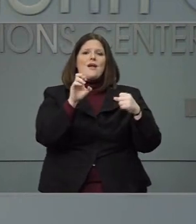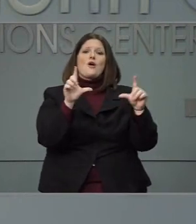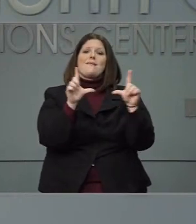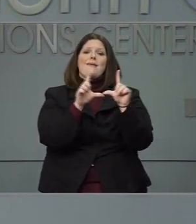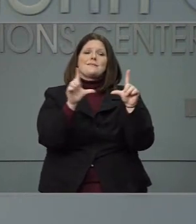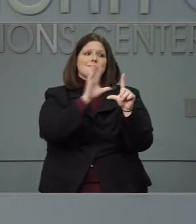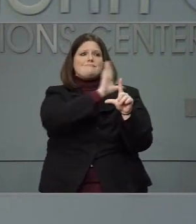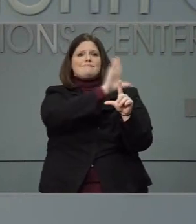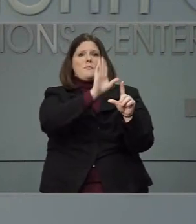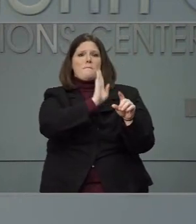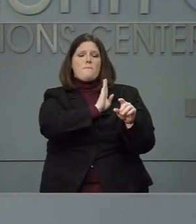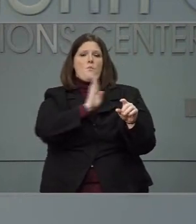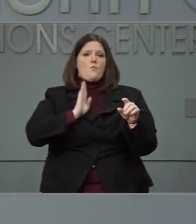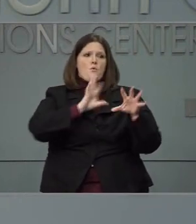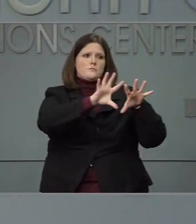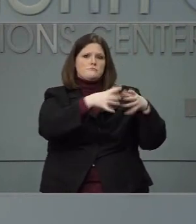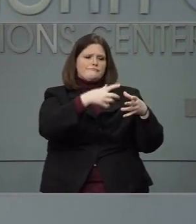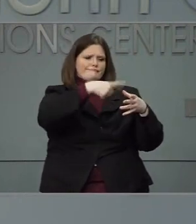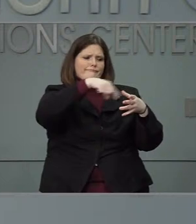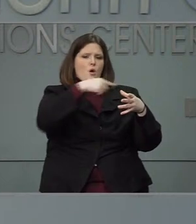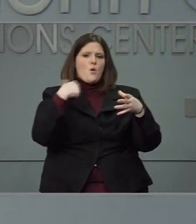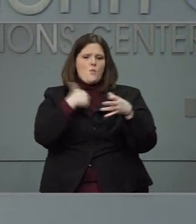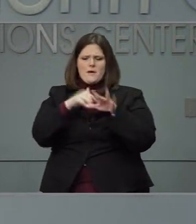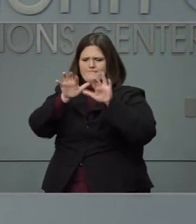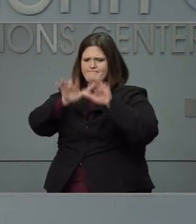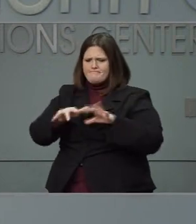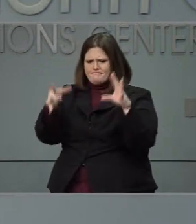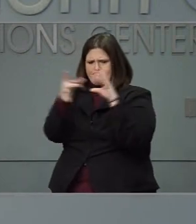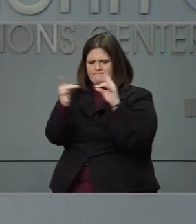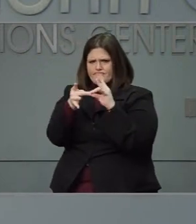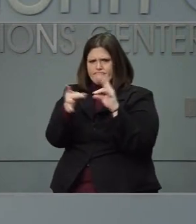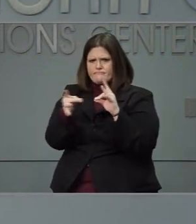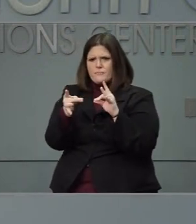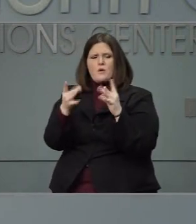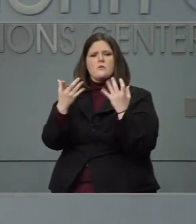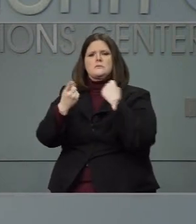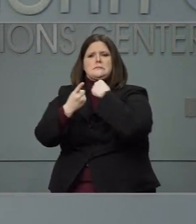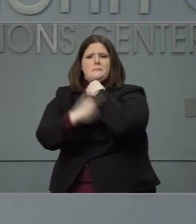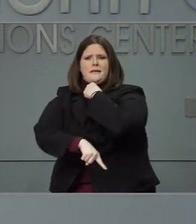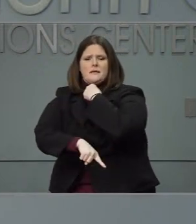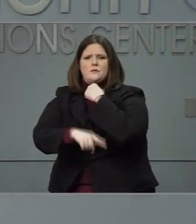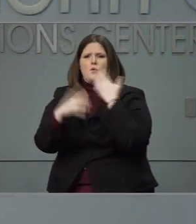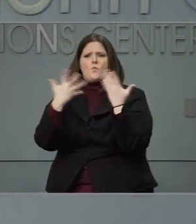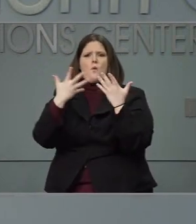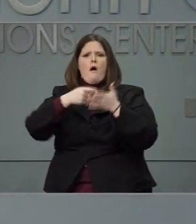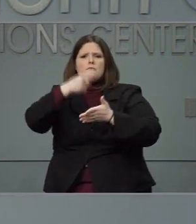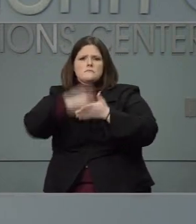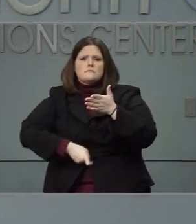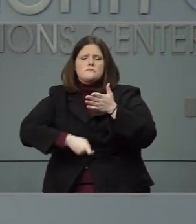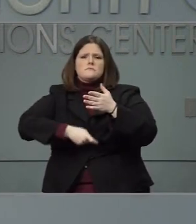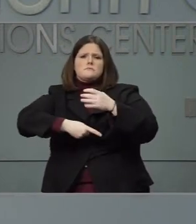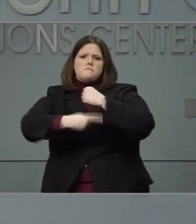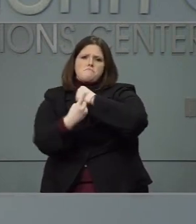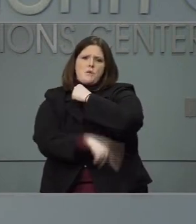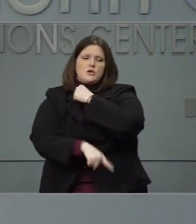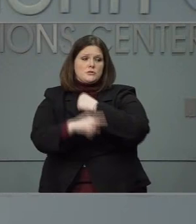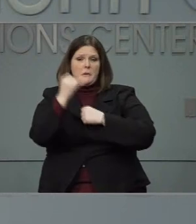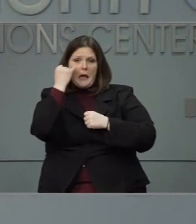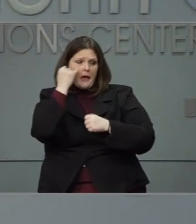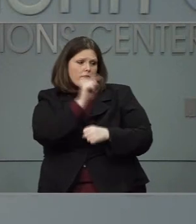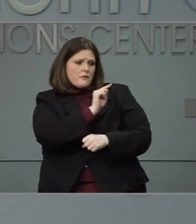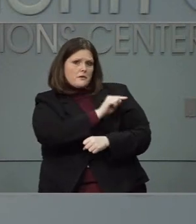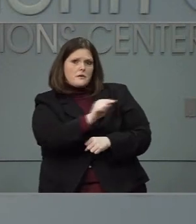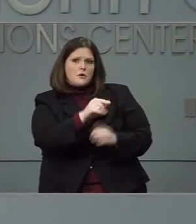to talk about what type of discipline could be put into place for providers